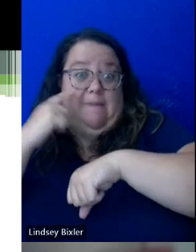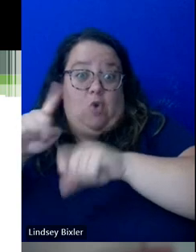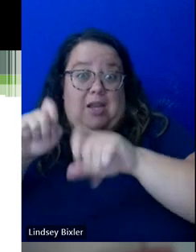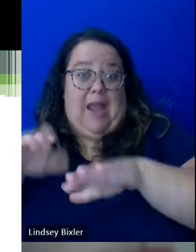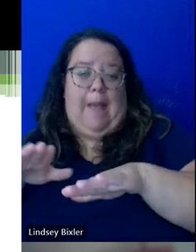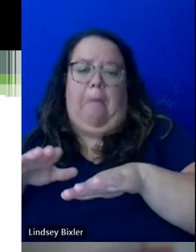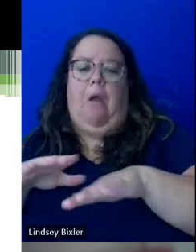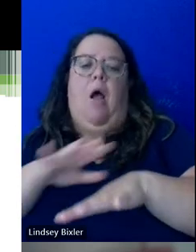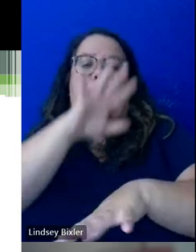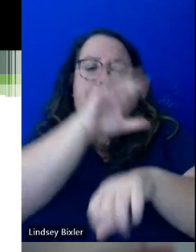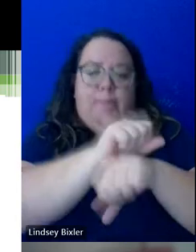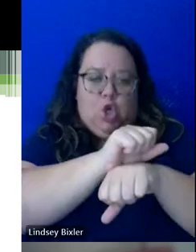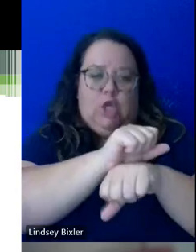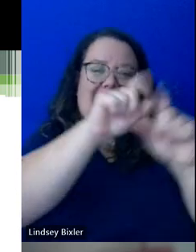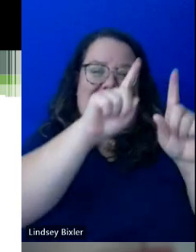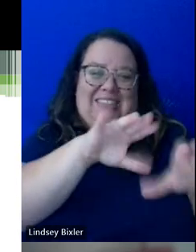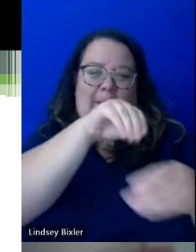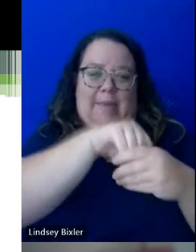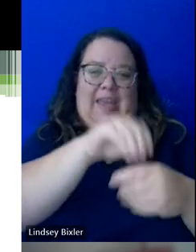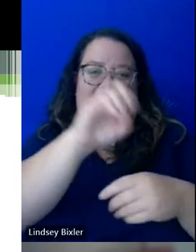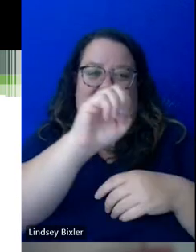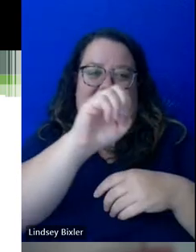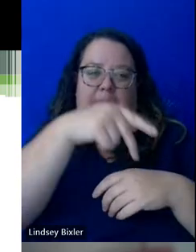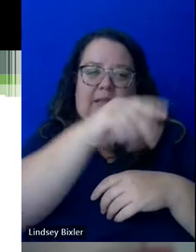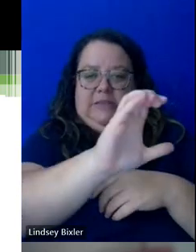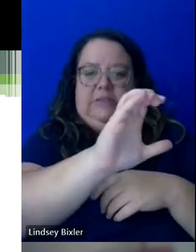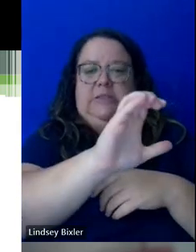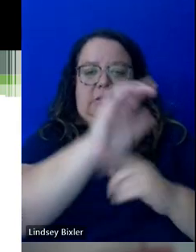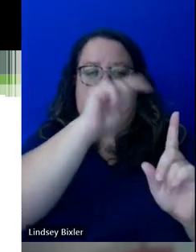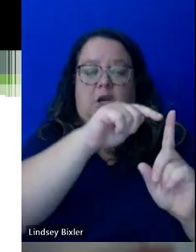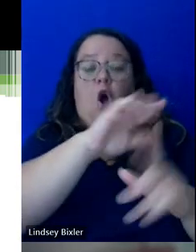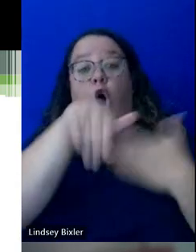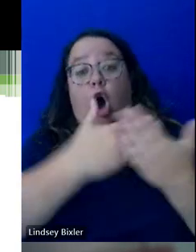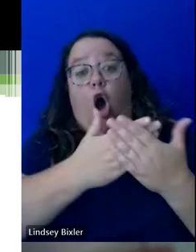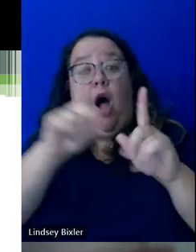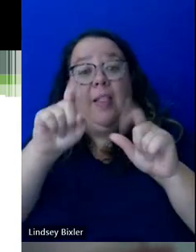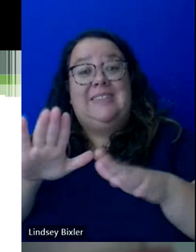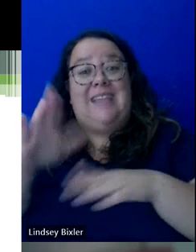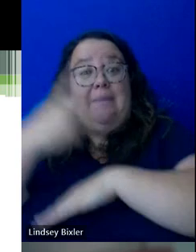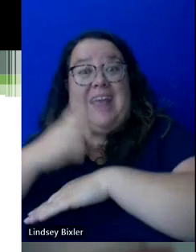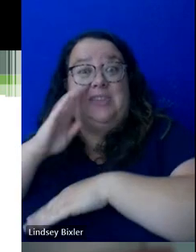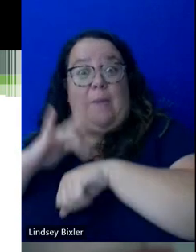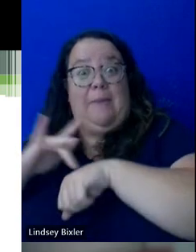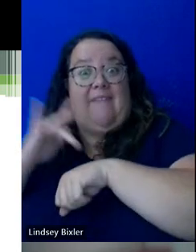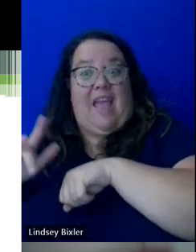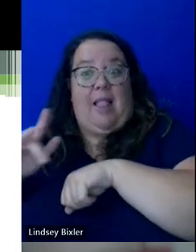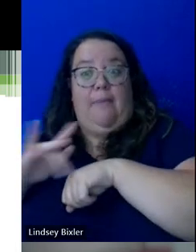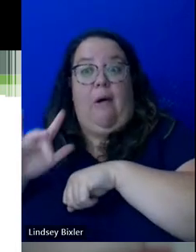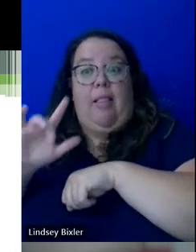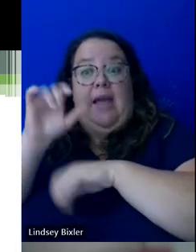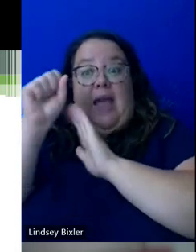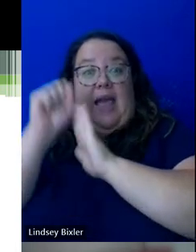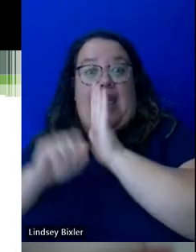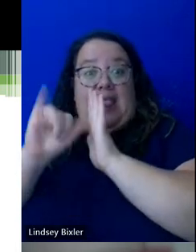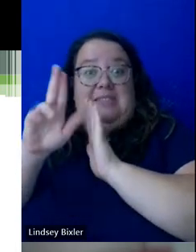they should book their exam in the exam proctoring center. And all those exam dates are going to be available in the syllabus that a student receives for each